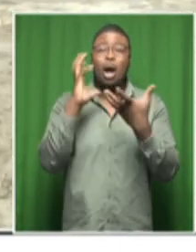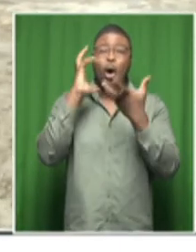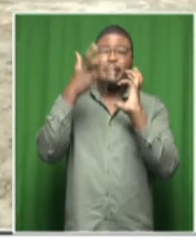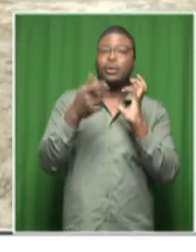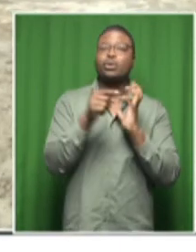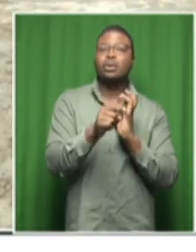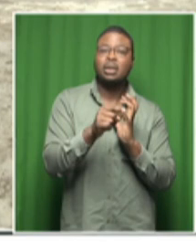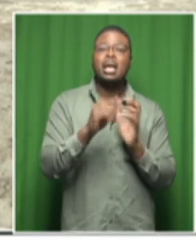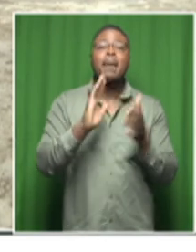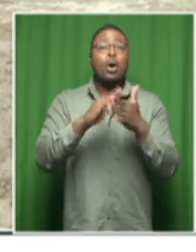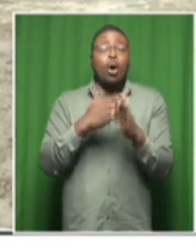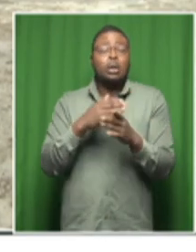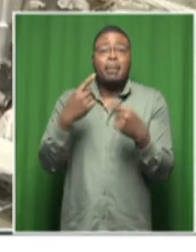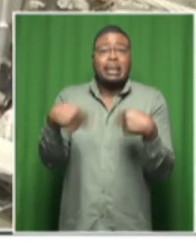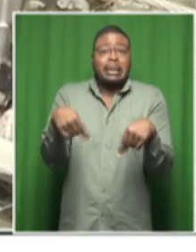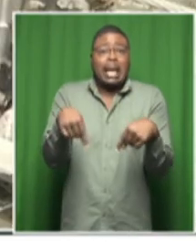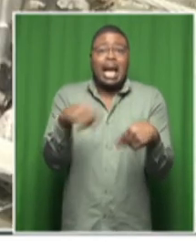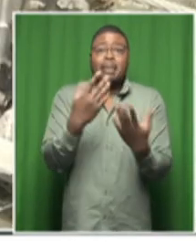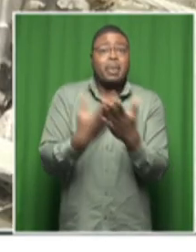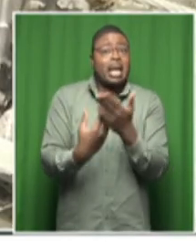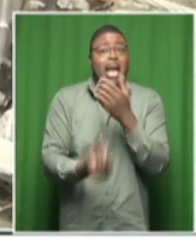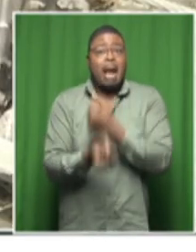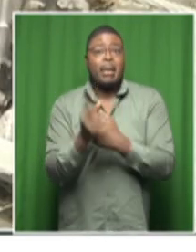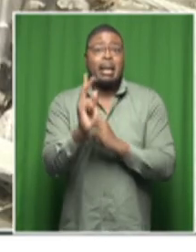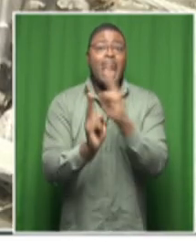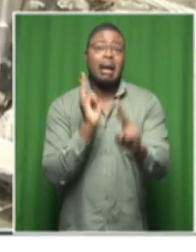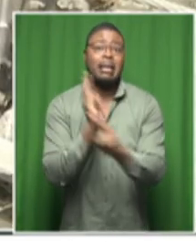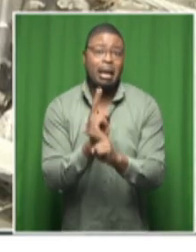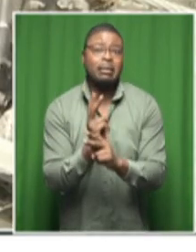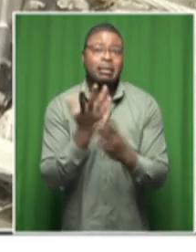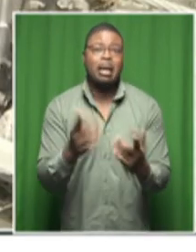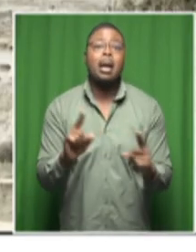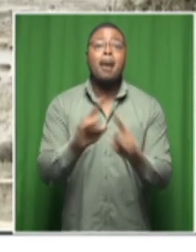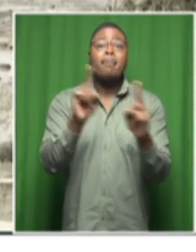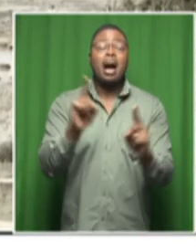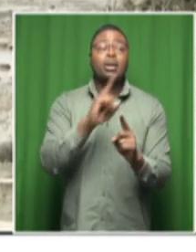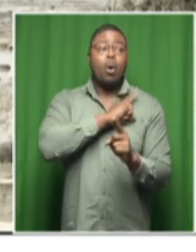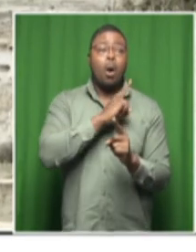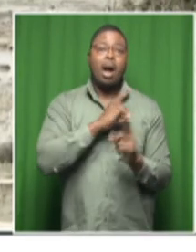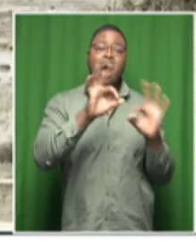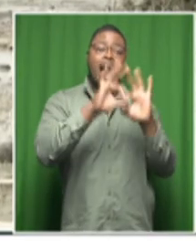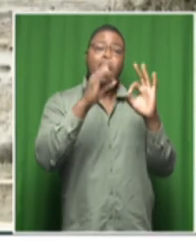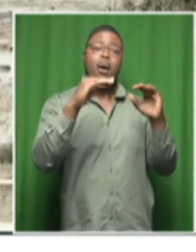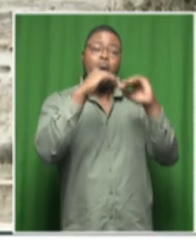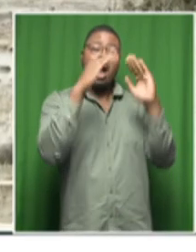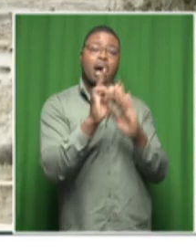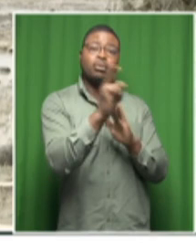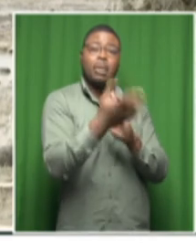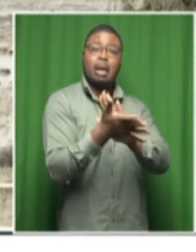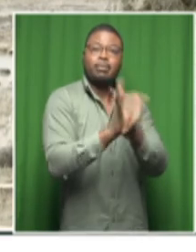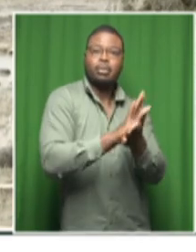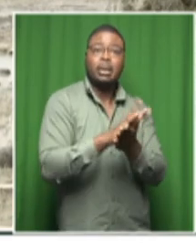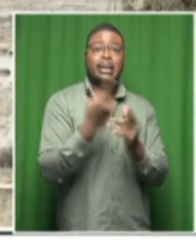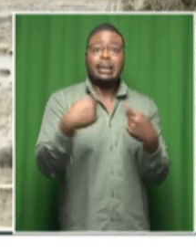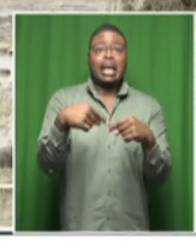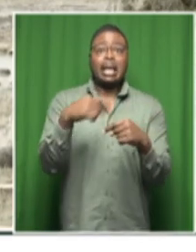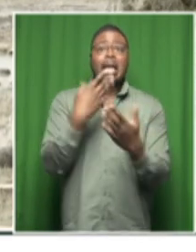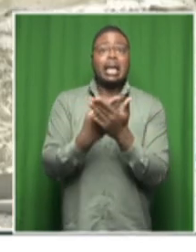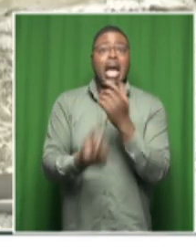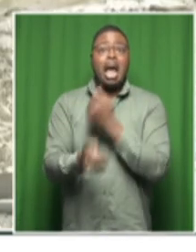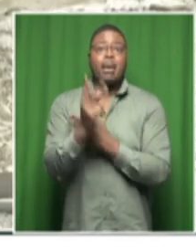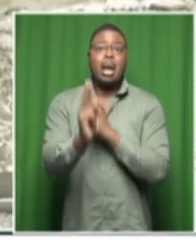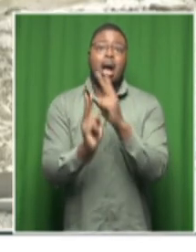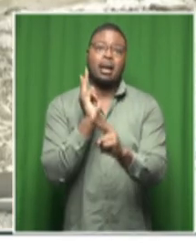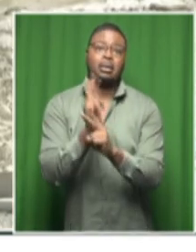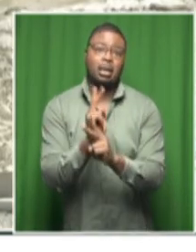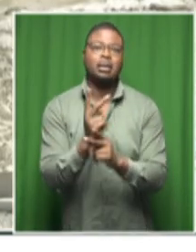their houses those whose houses have not uh been destroyed if if this will not happen again so they